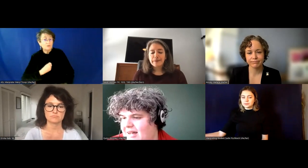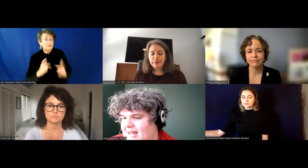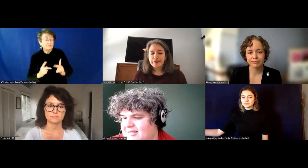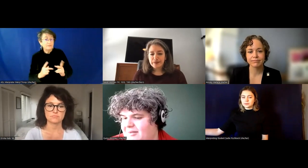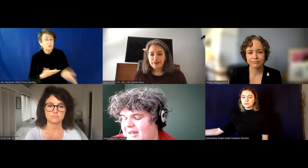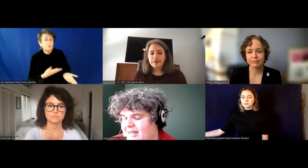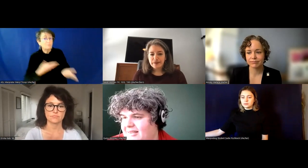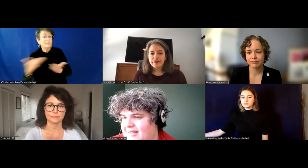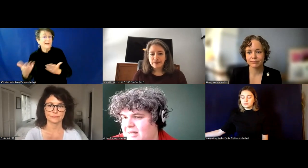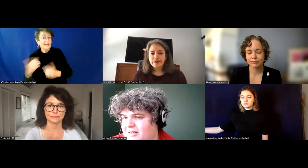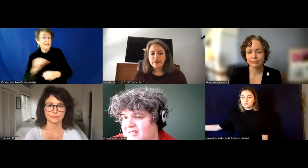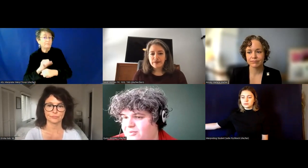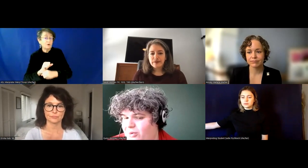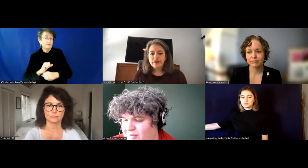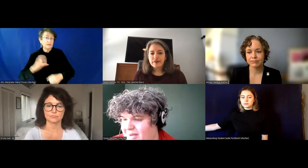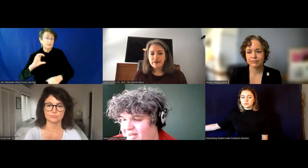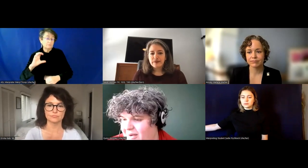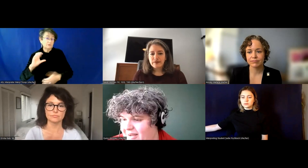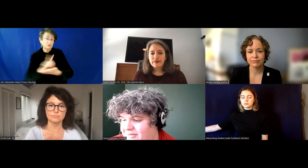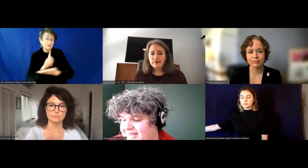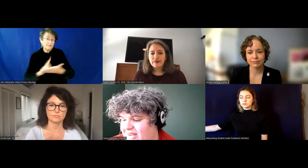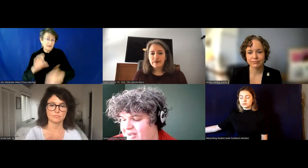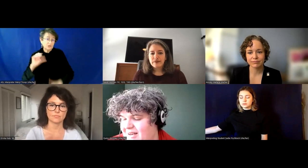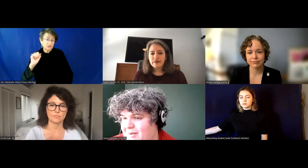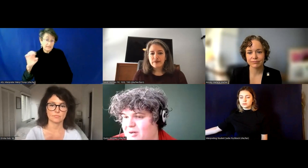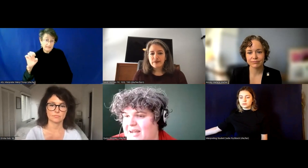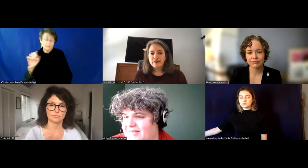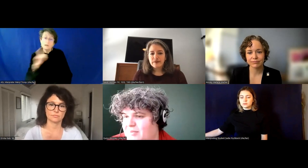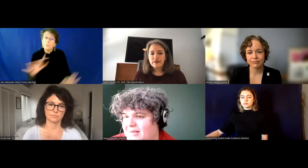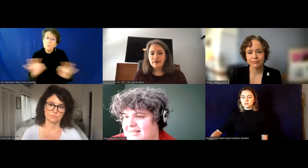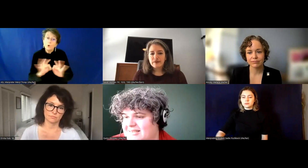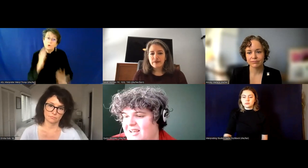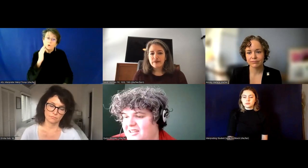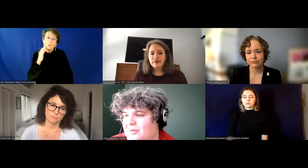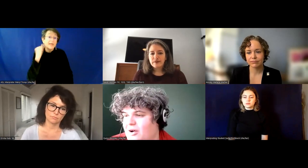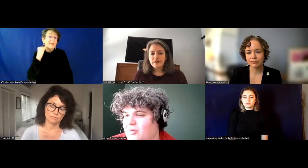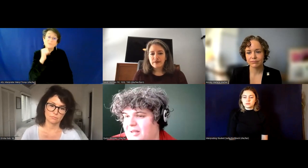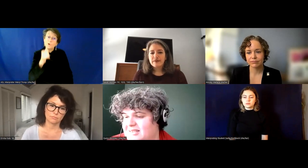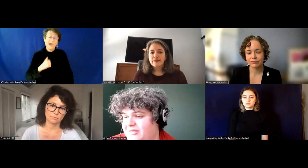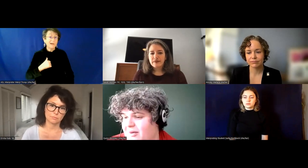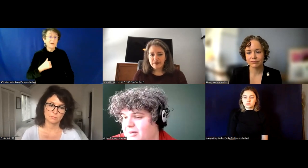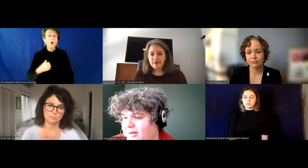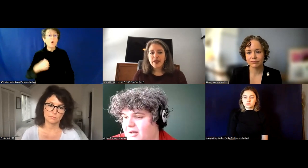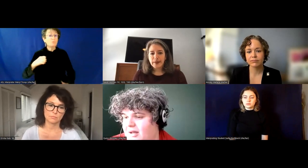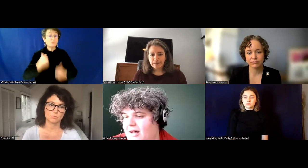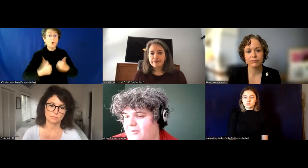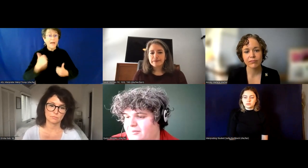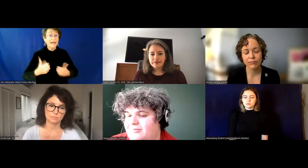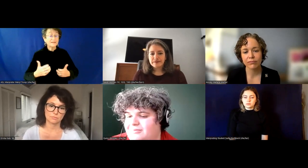Uh, and so I, I think that is something just worth being aware of is that if you're not proactive about this, you are opening yourself up.